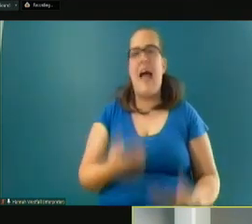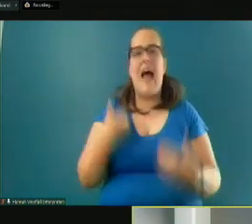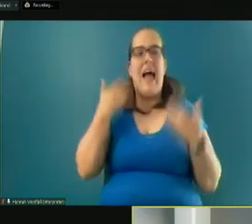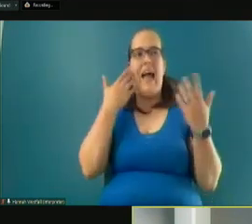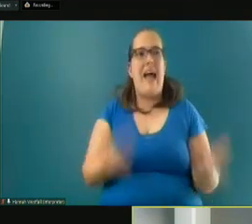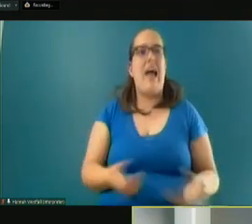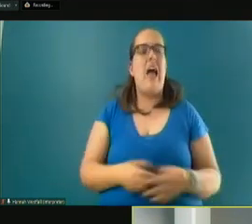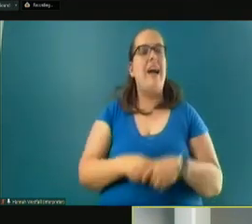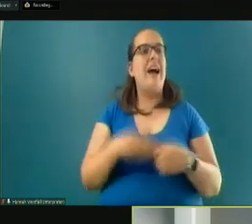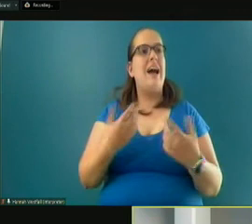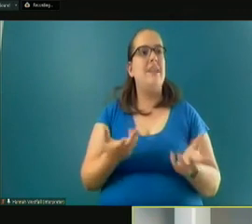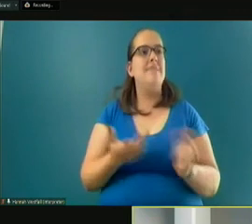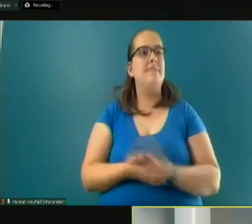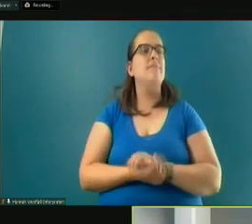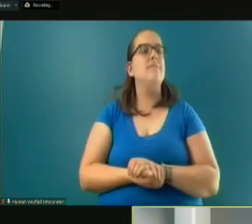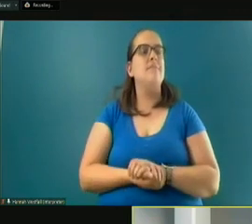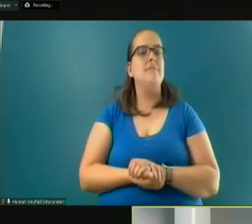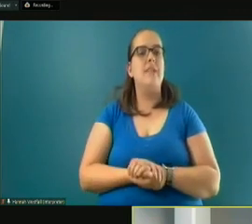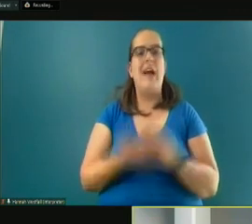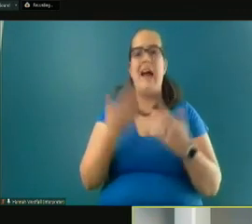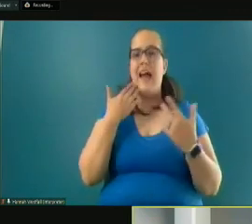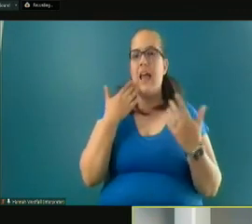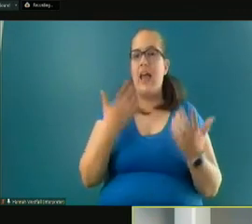might be.